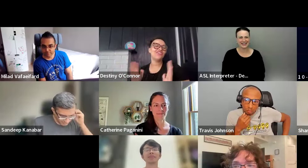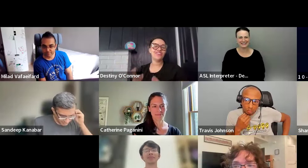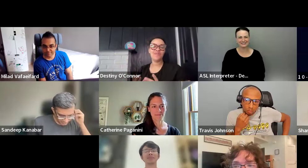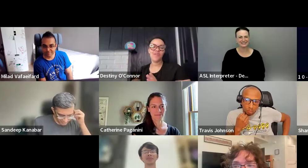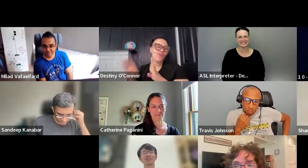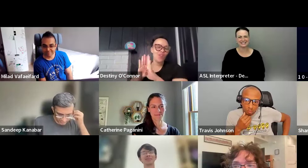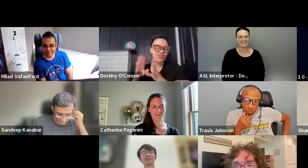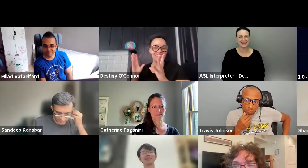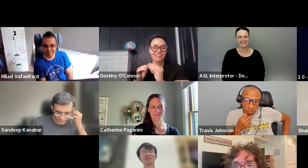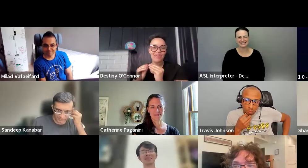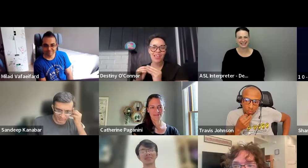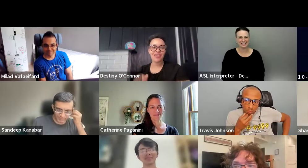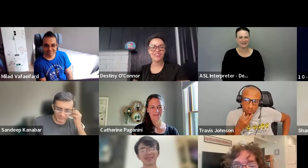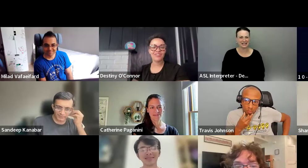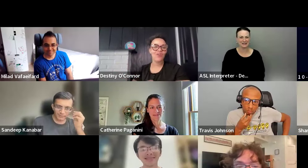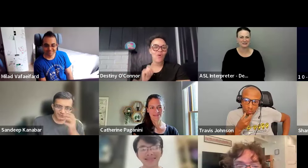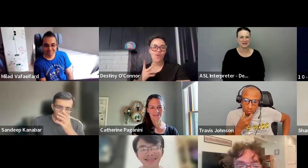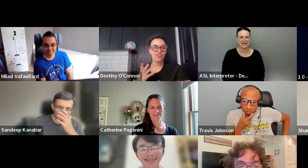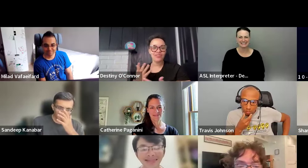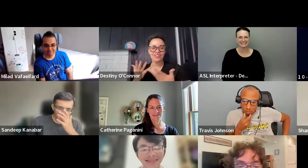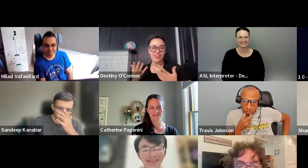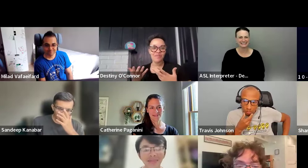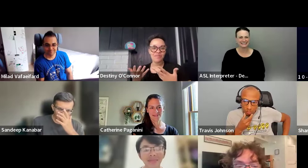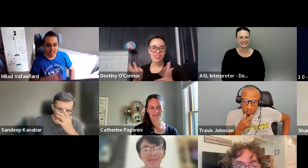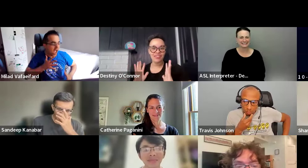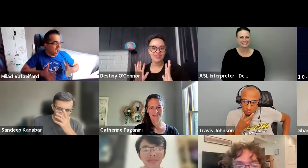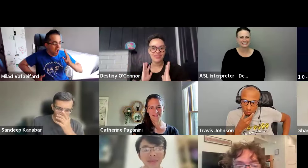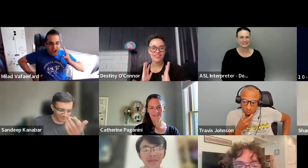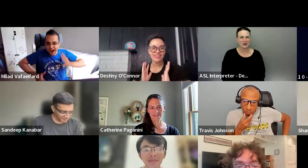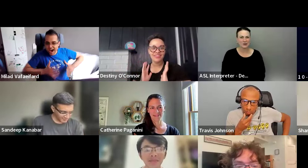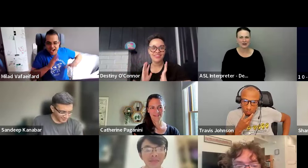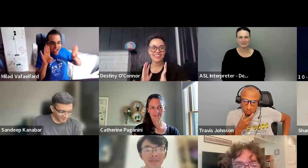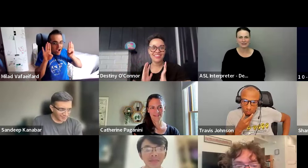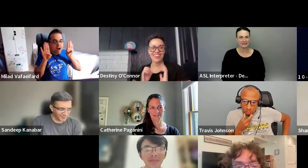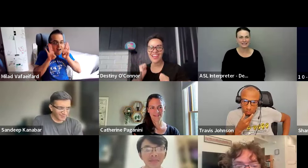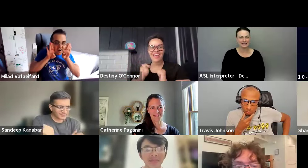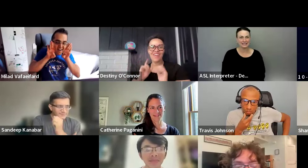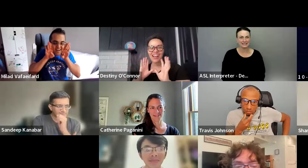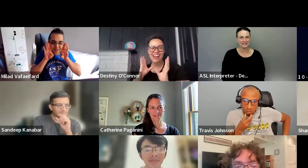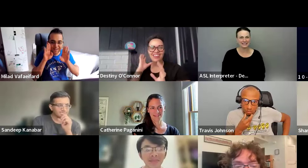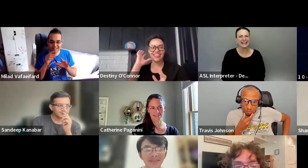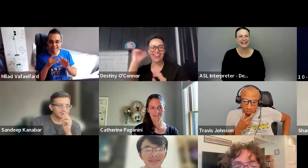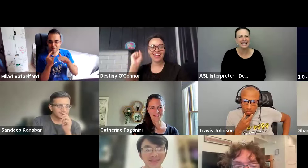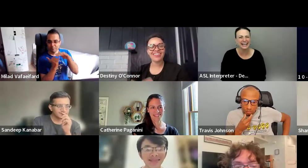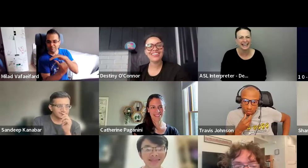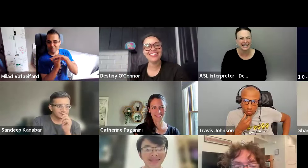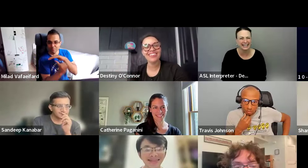Okay. We can just chat then and we can close the meeting. So, um, I think that's it.